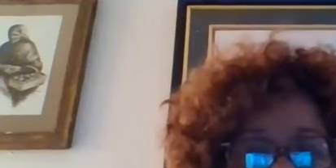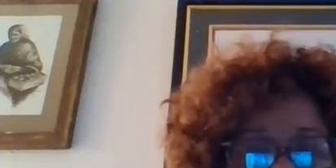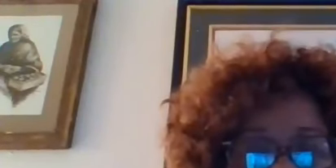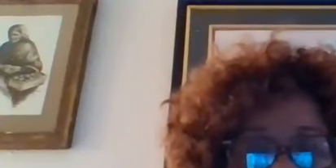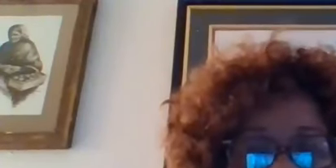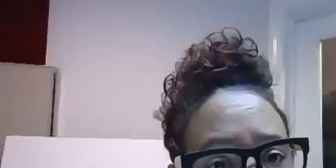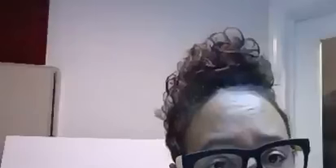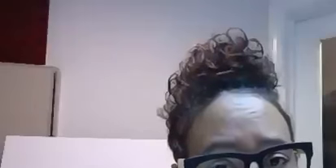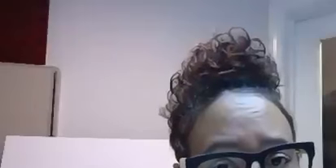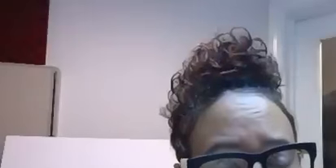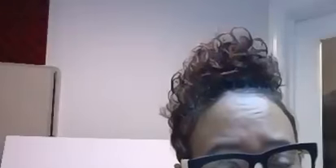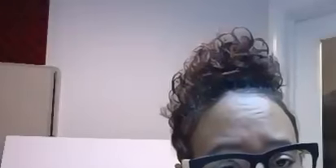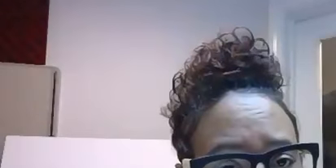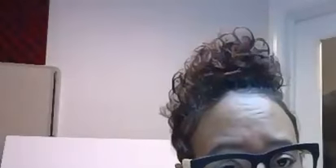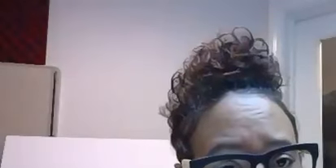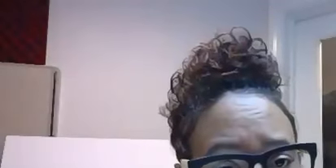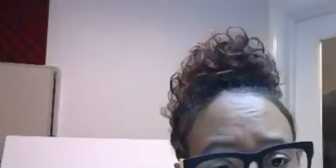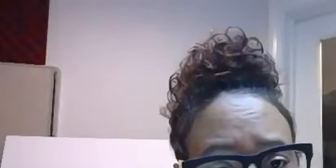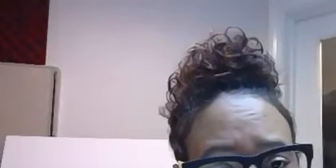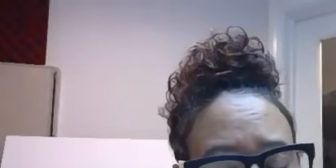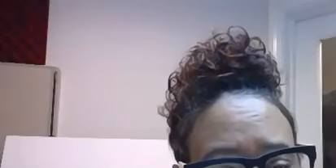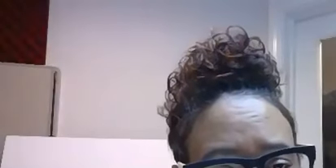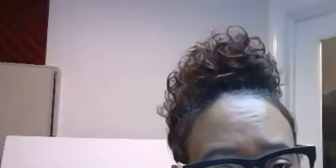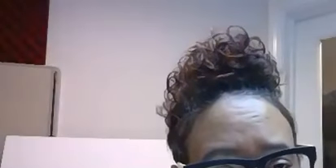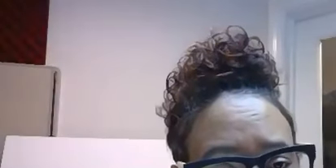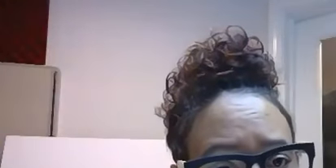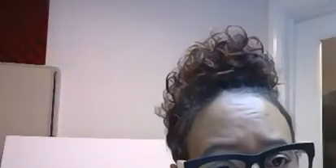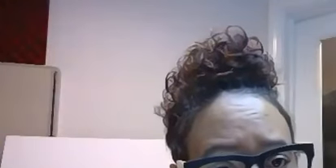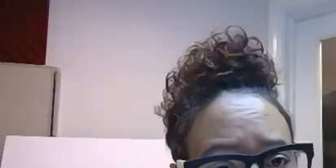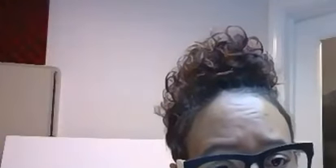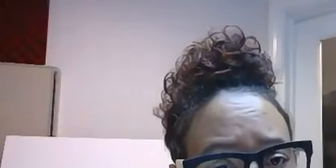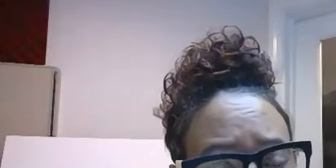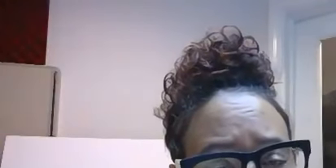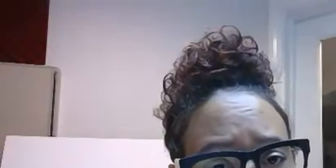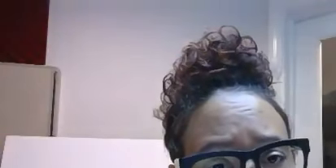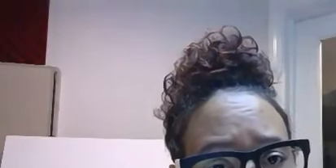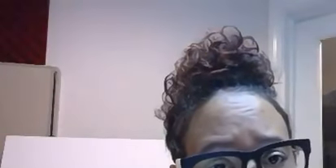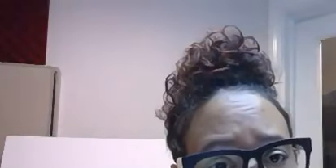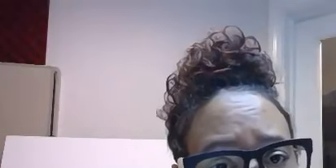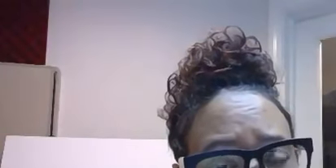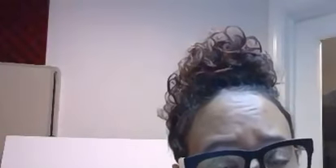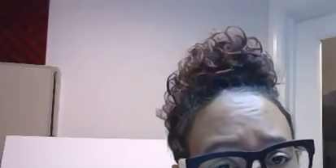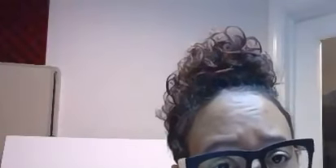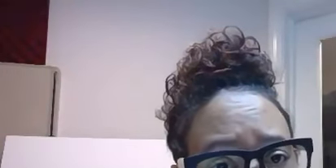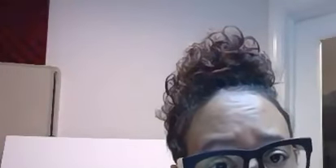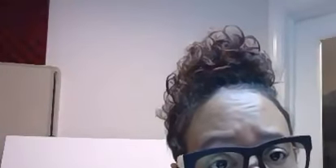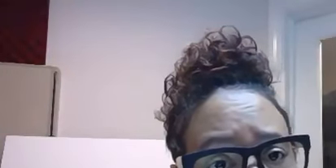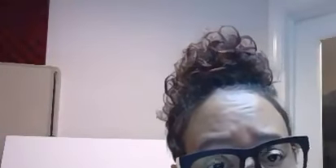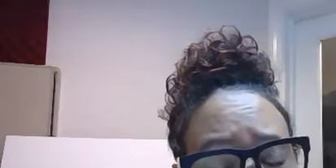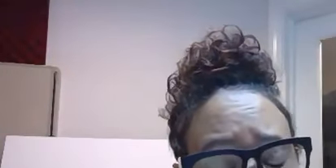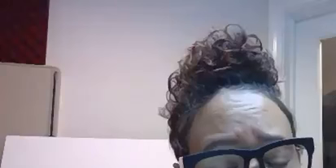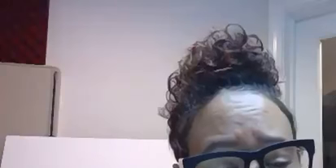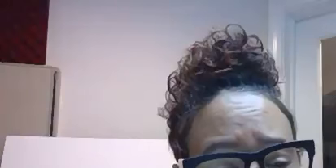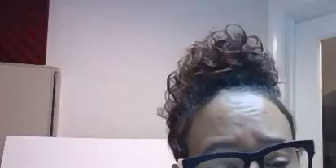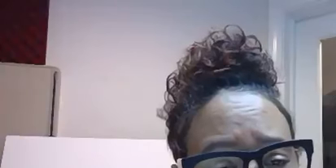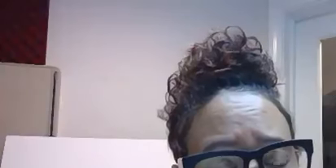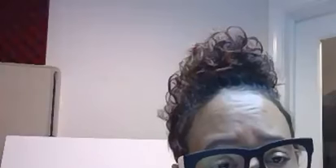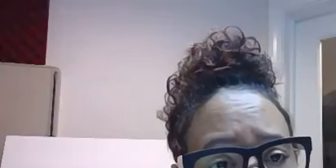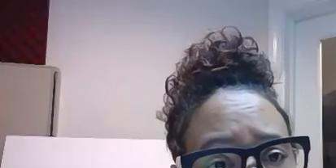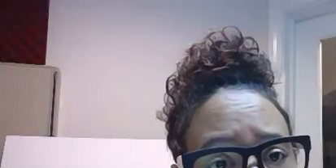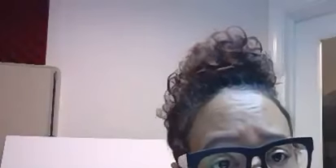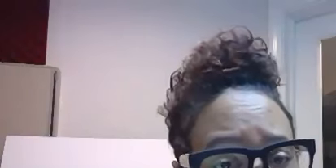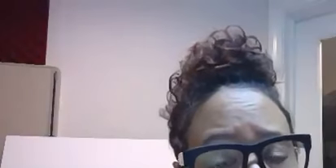know uh what it takes and you know these are very passionate people that that's amongst this panel and the people that work in our agencies